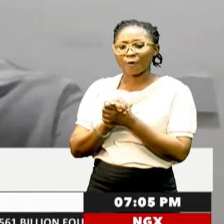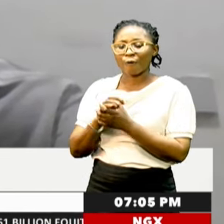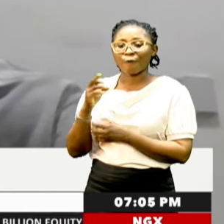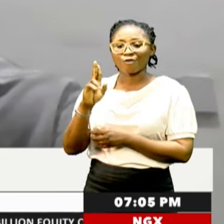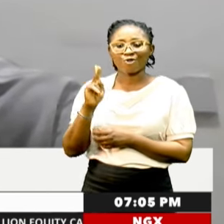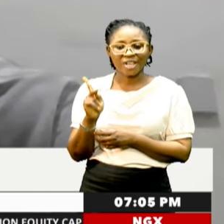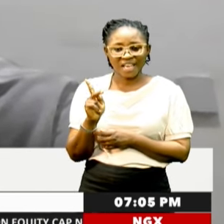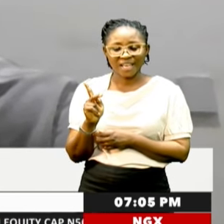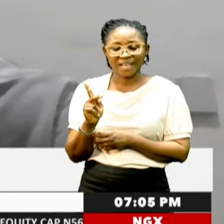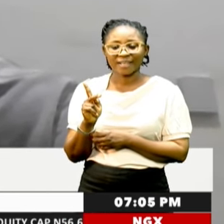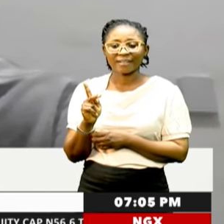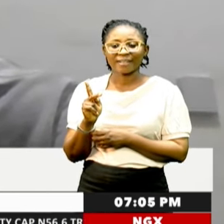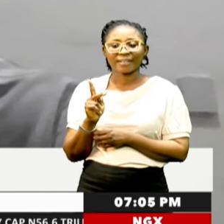the UK.